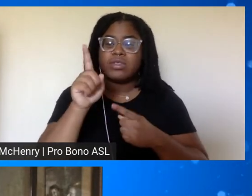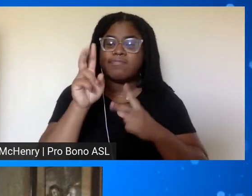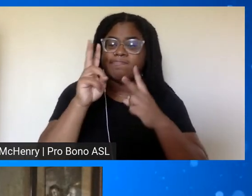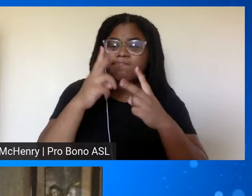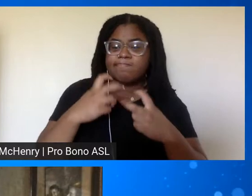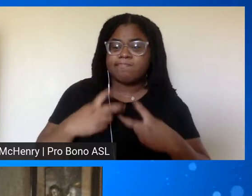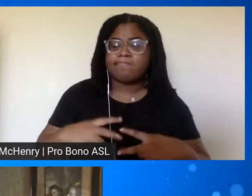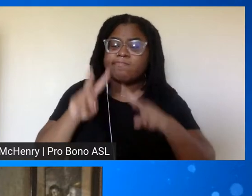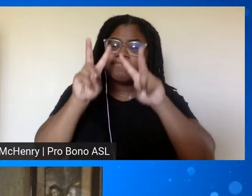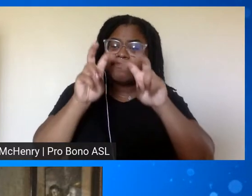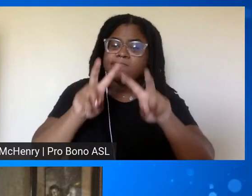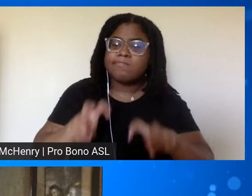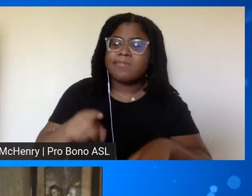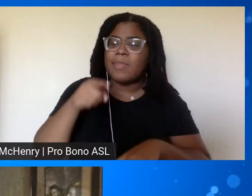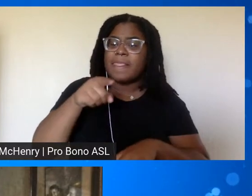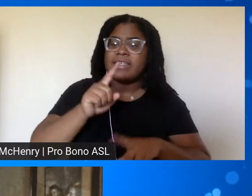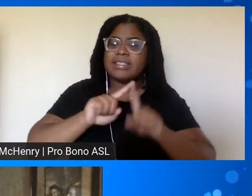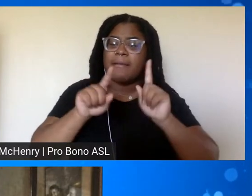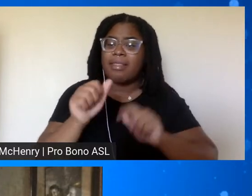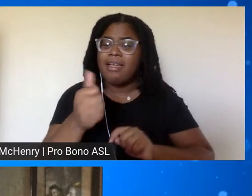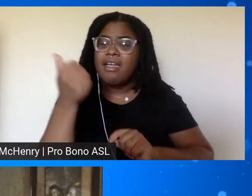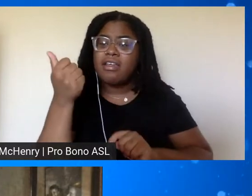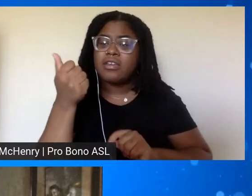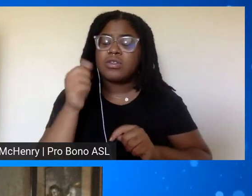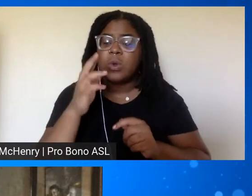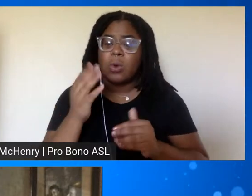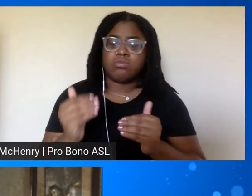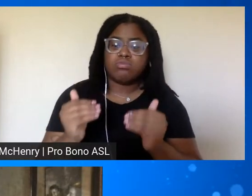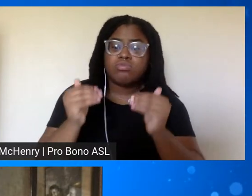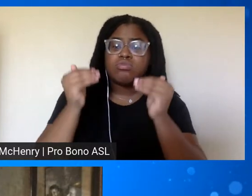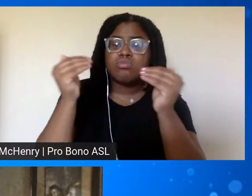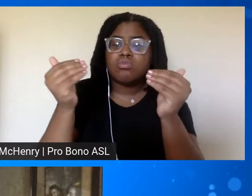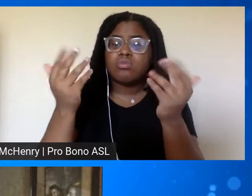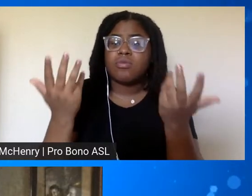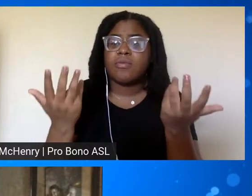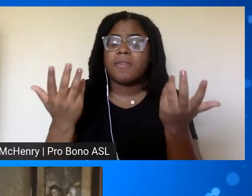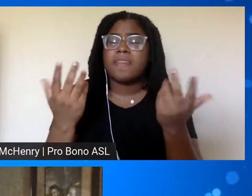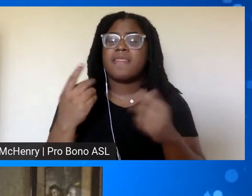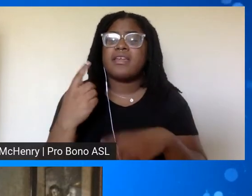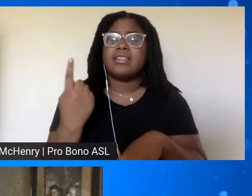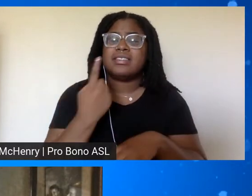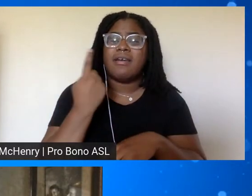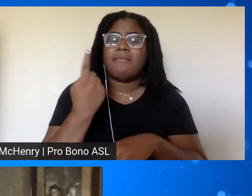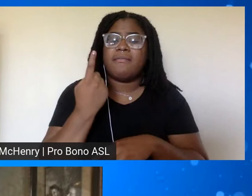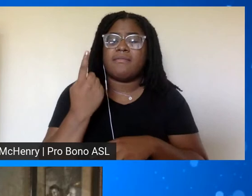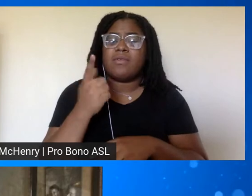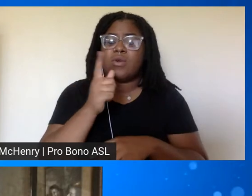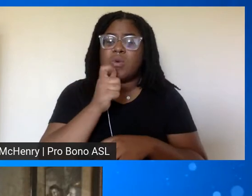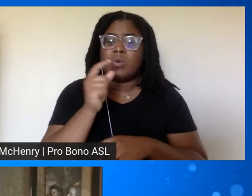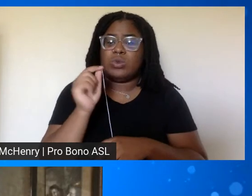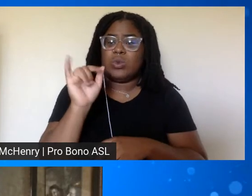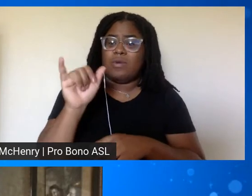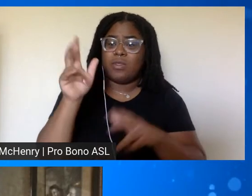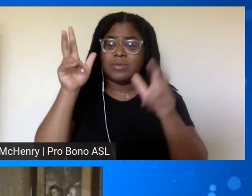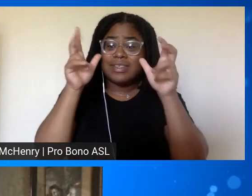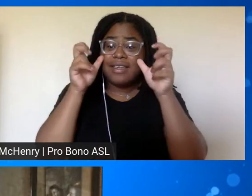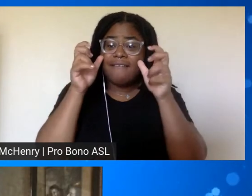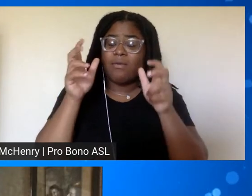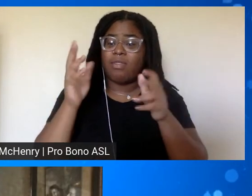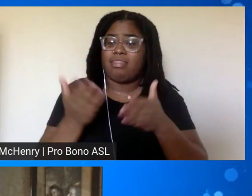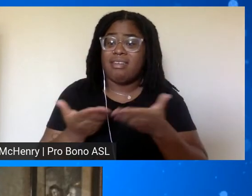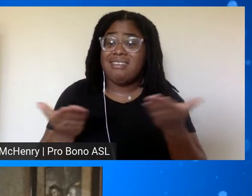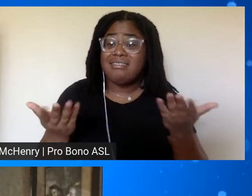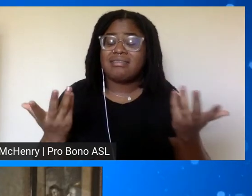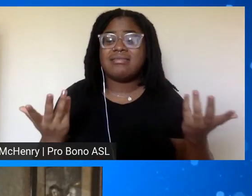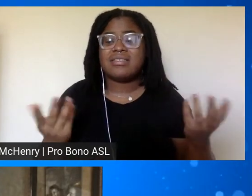this is something else uh that's much greater than what's this you know this this person who may be doing these evil things uh